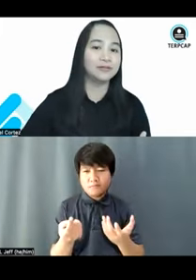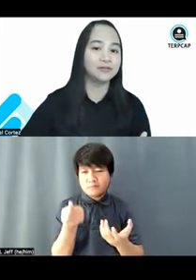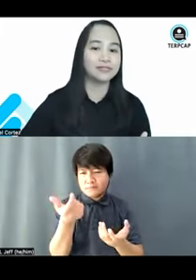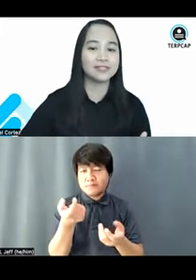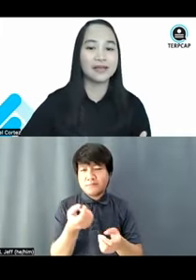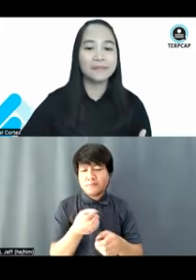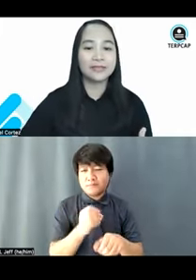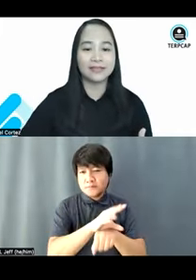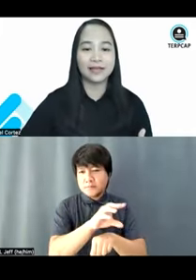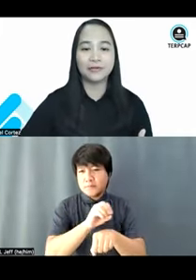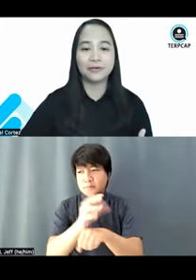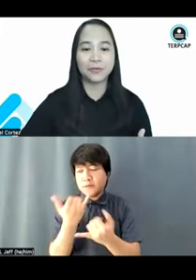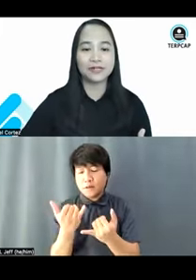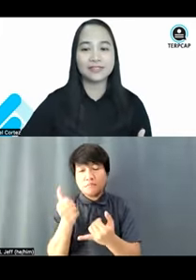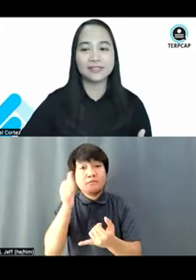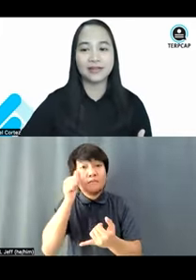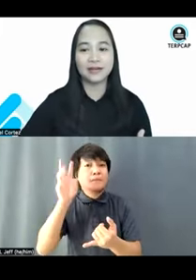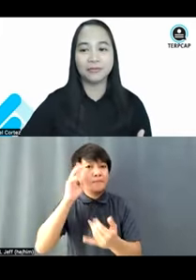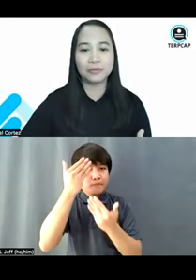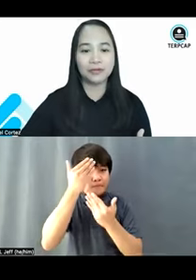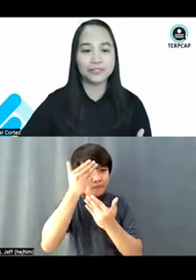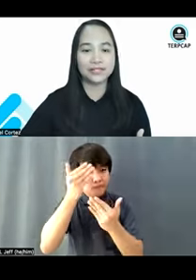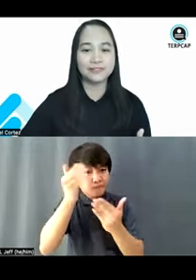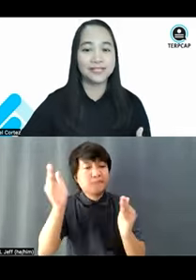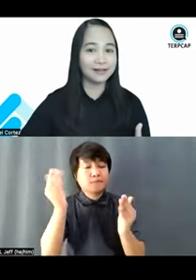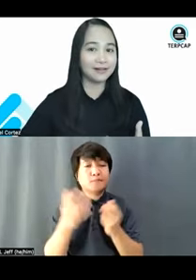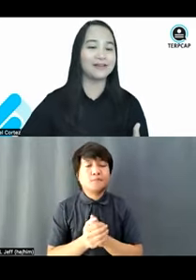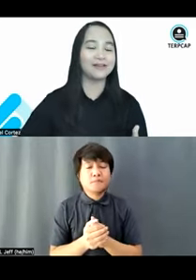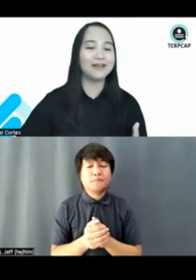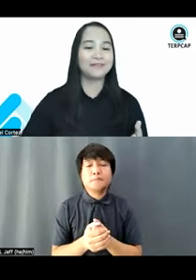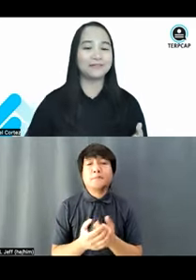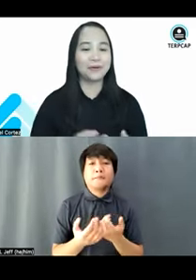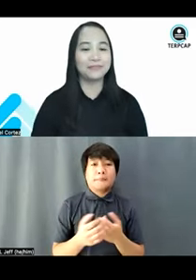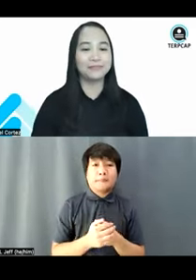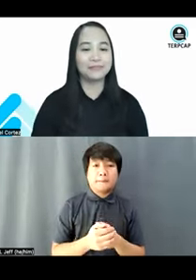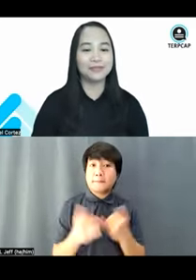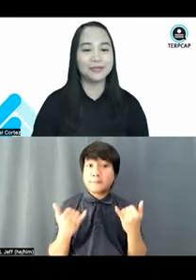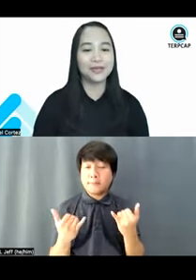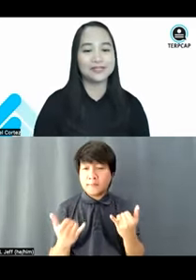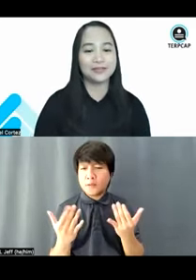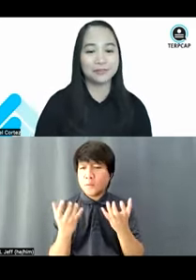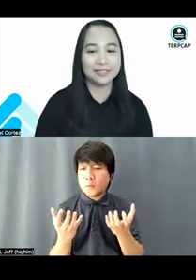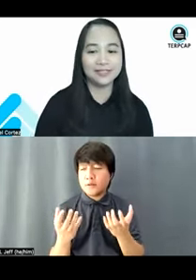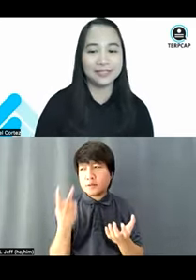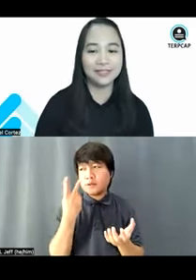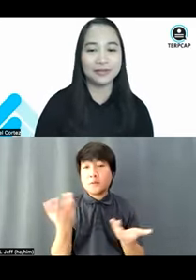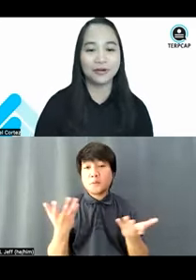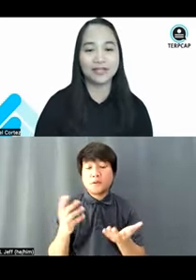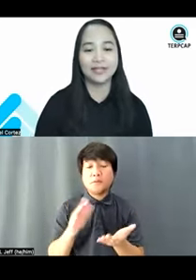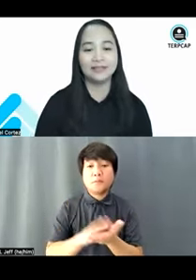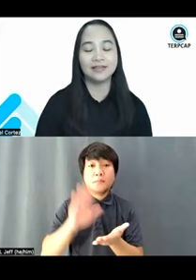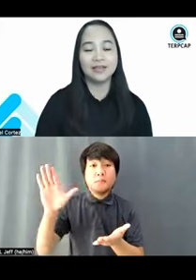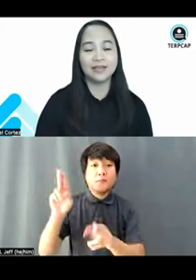very good news. Now, of course, we would also like to hear from the UNCRPD,